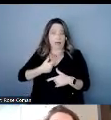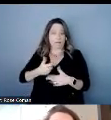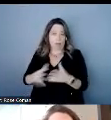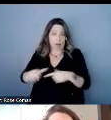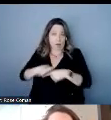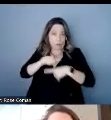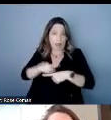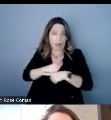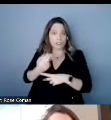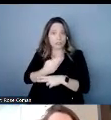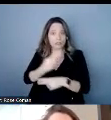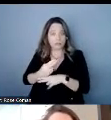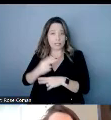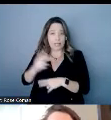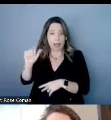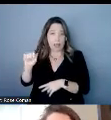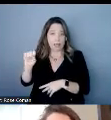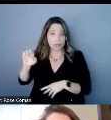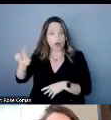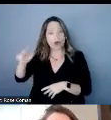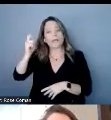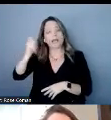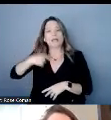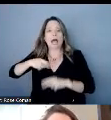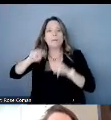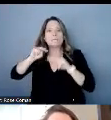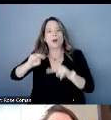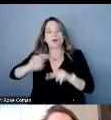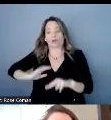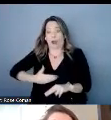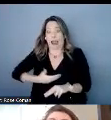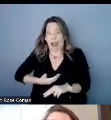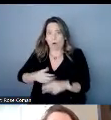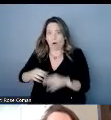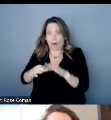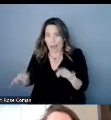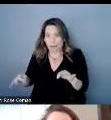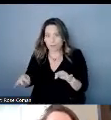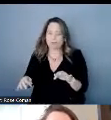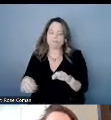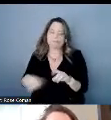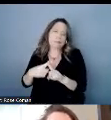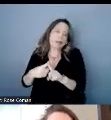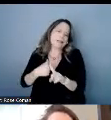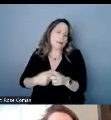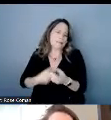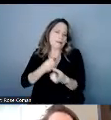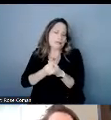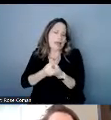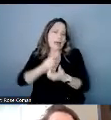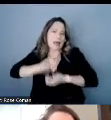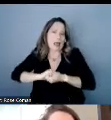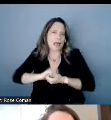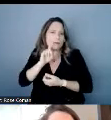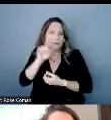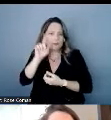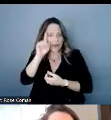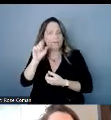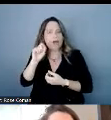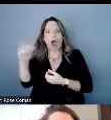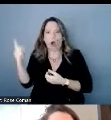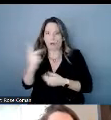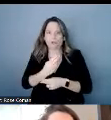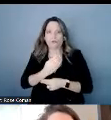i do monitor um our captions and and just as an ally i always have my captions on i feel like i'm very